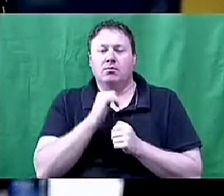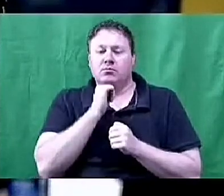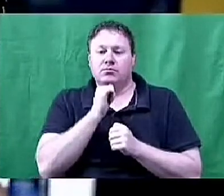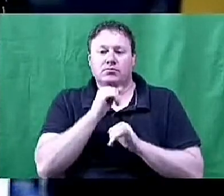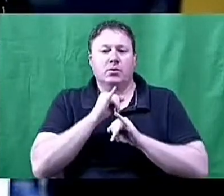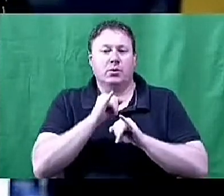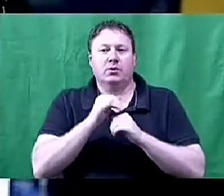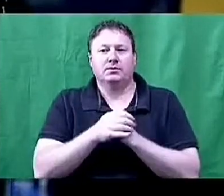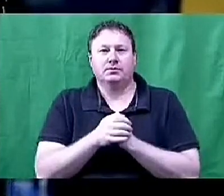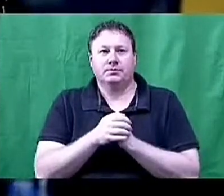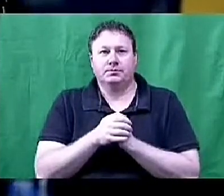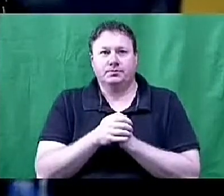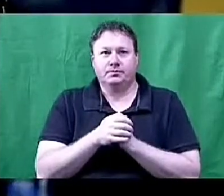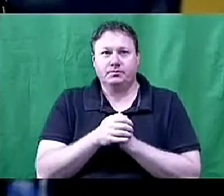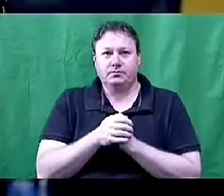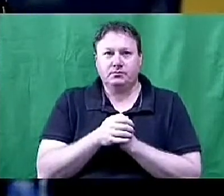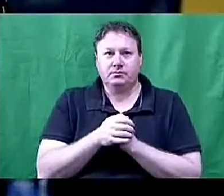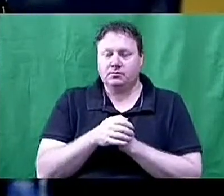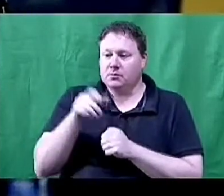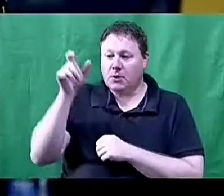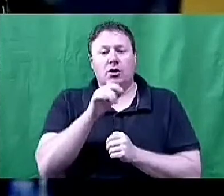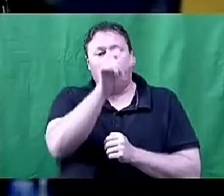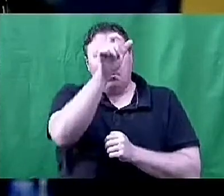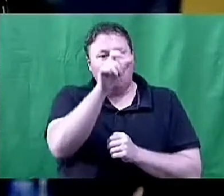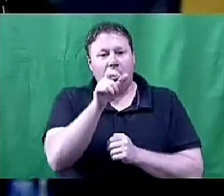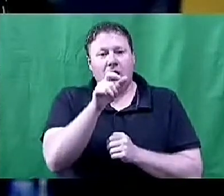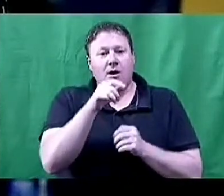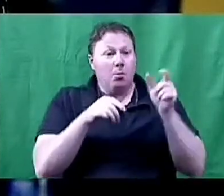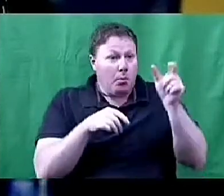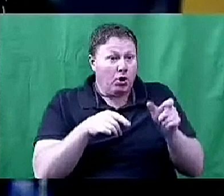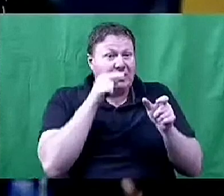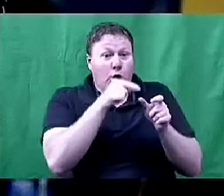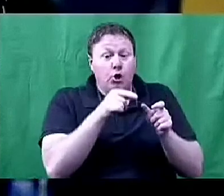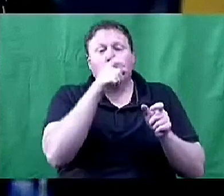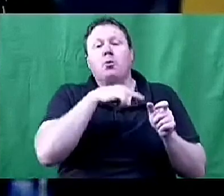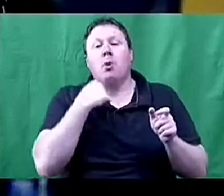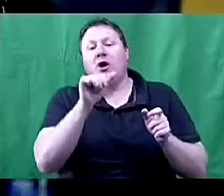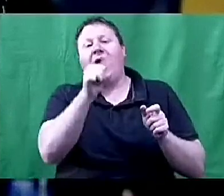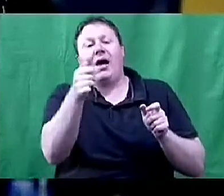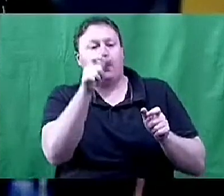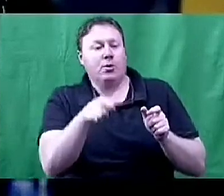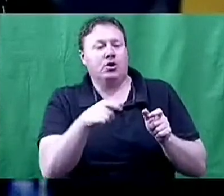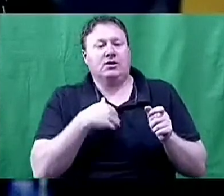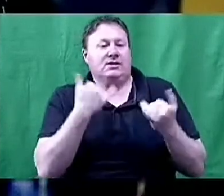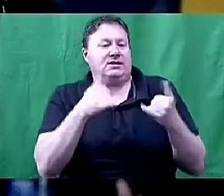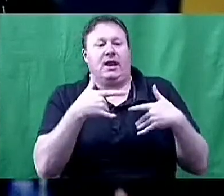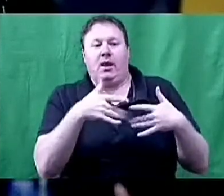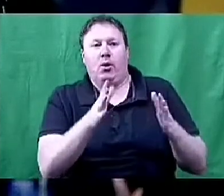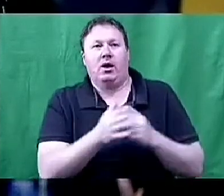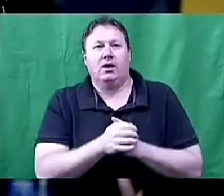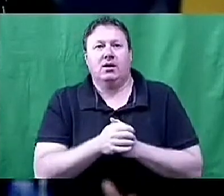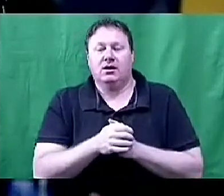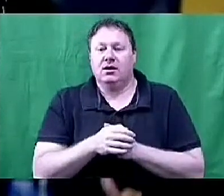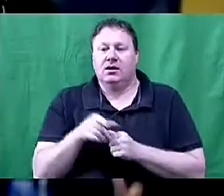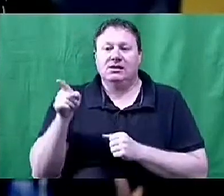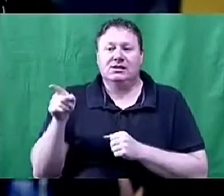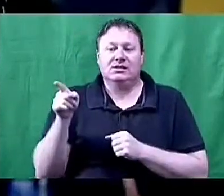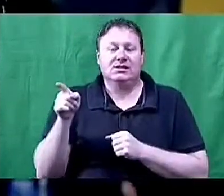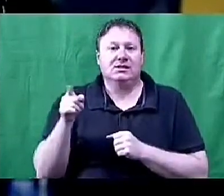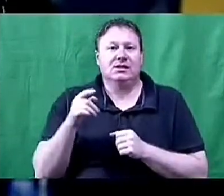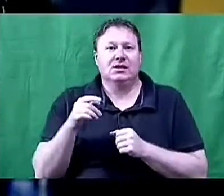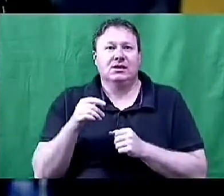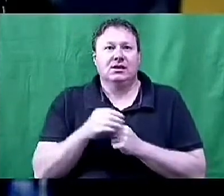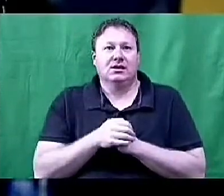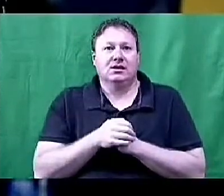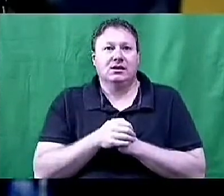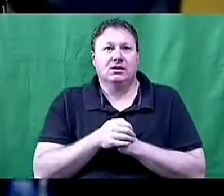Now Ms. Kaleeka does not come to this point without a past. Her very cosy relationship, and some say intimate relationship with her boss, the